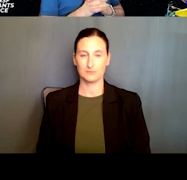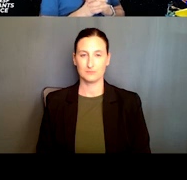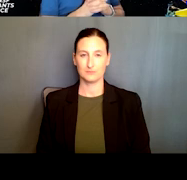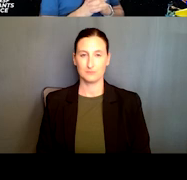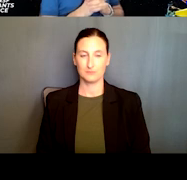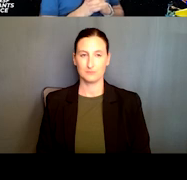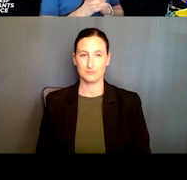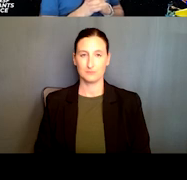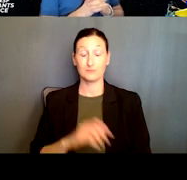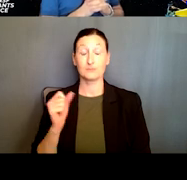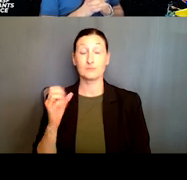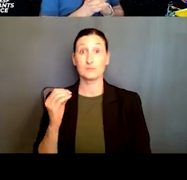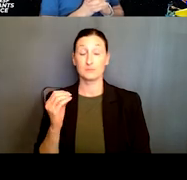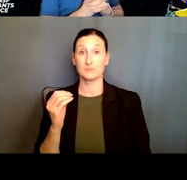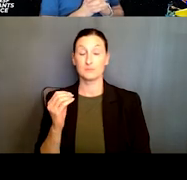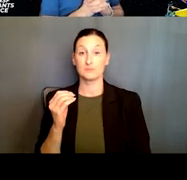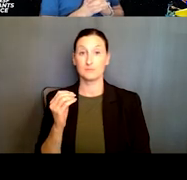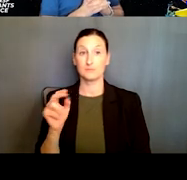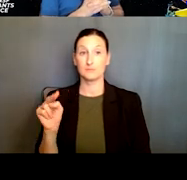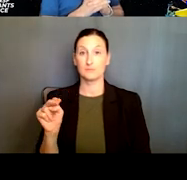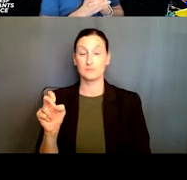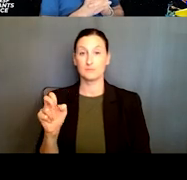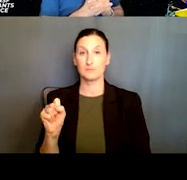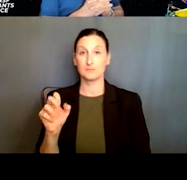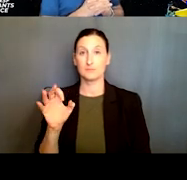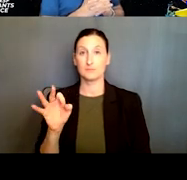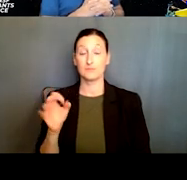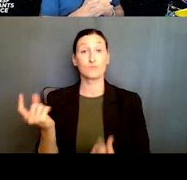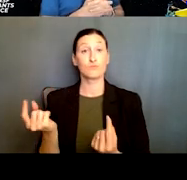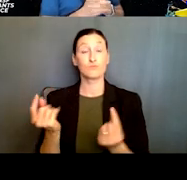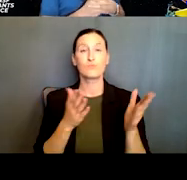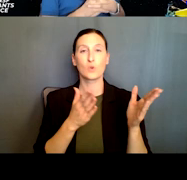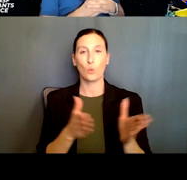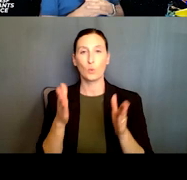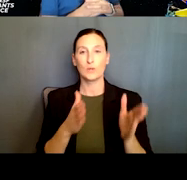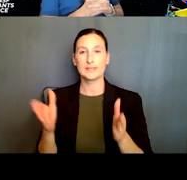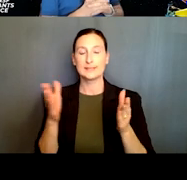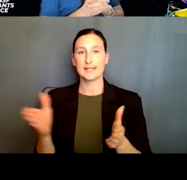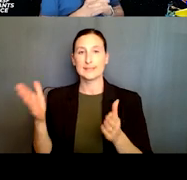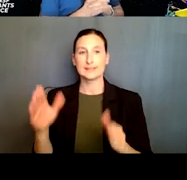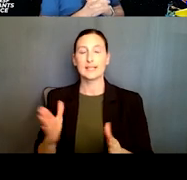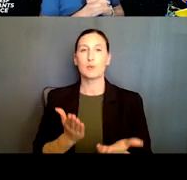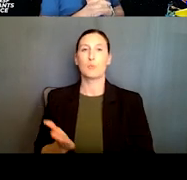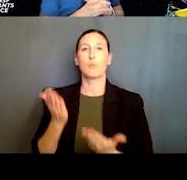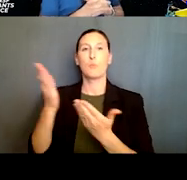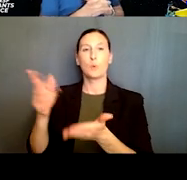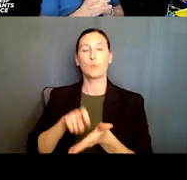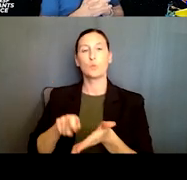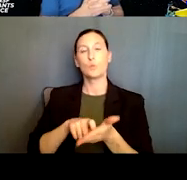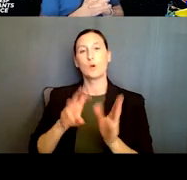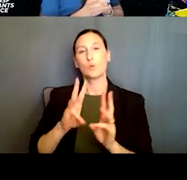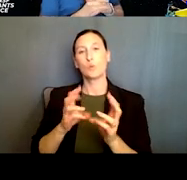So, uh, NSF organizes, um, proposal writing workshops, uh, also